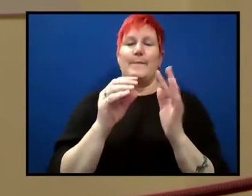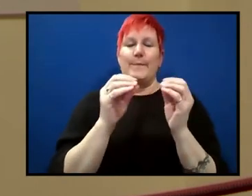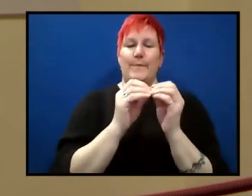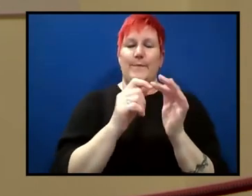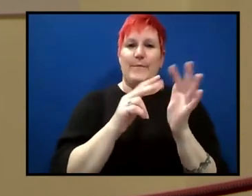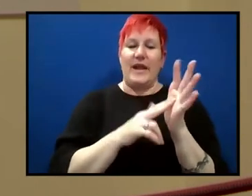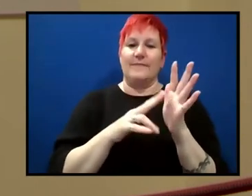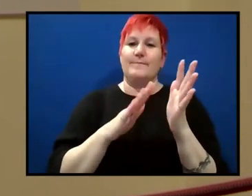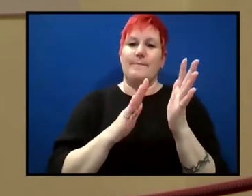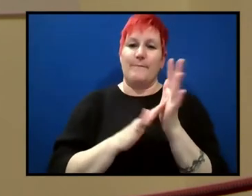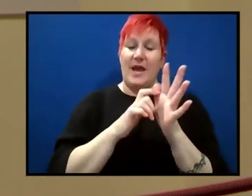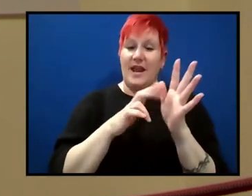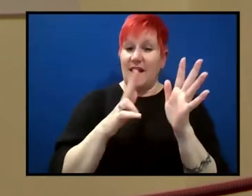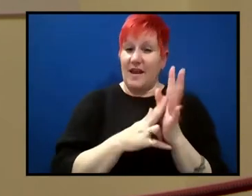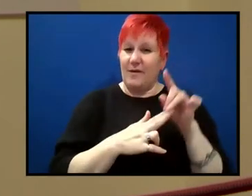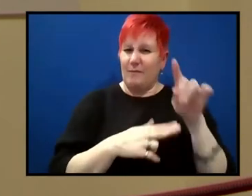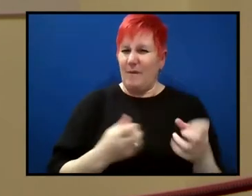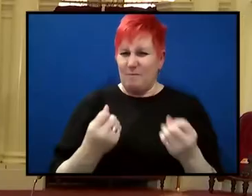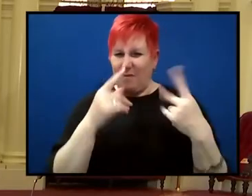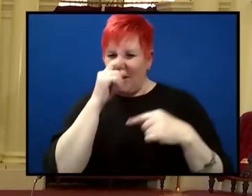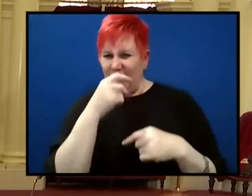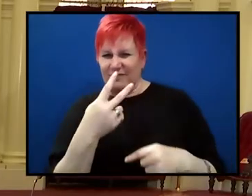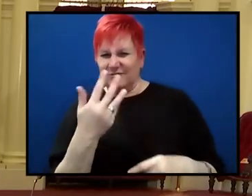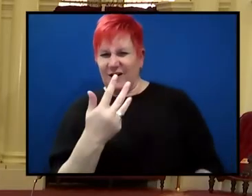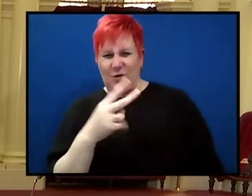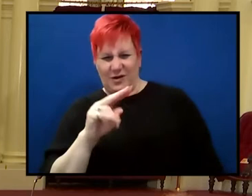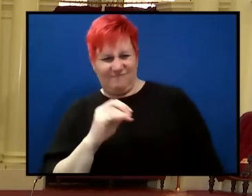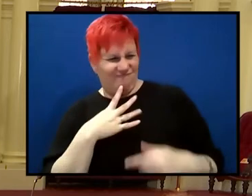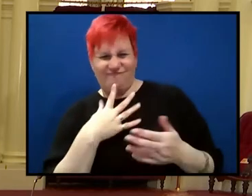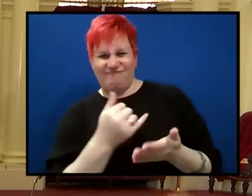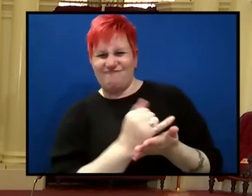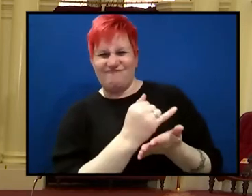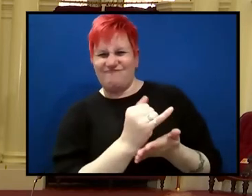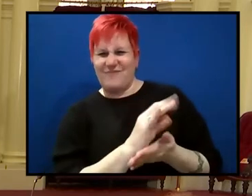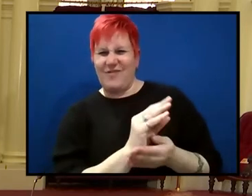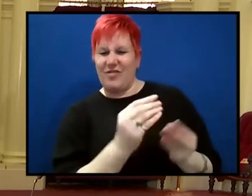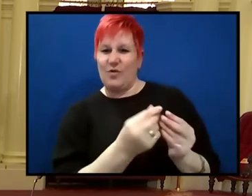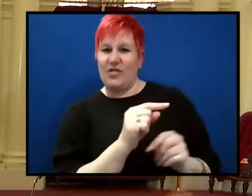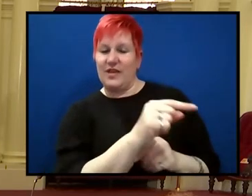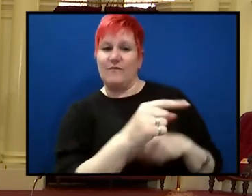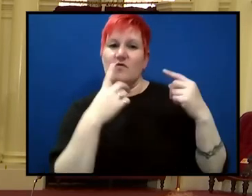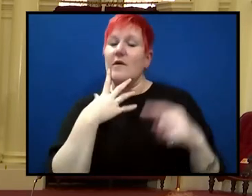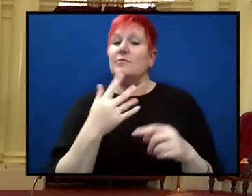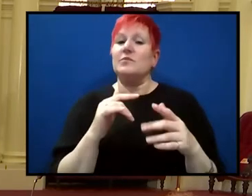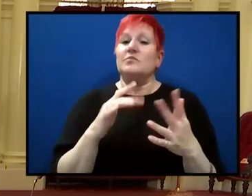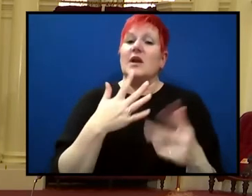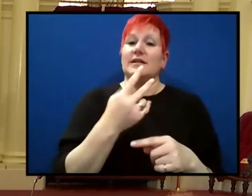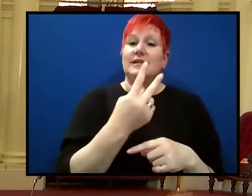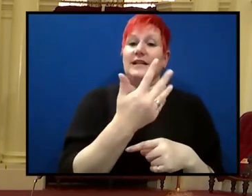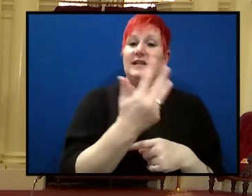geophysicists since the 1920s. And right through that intermediate period, from the 20s through to the 60s,